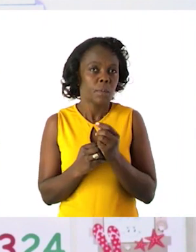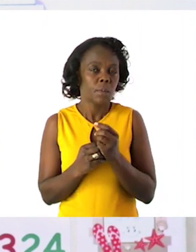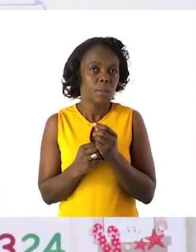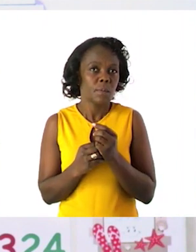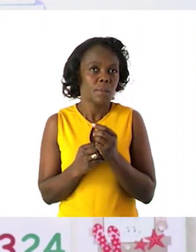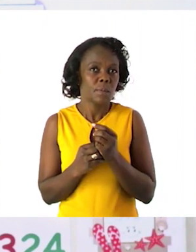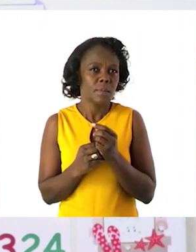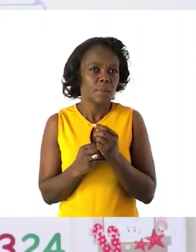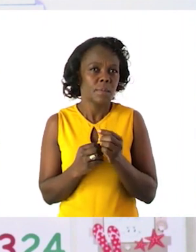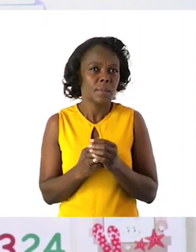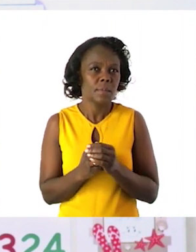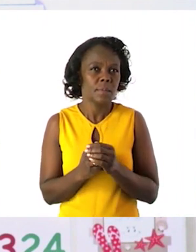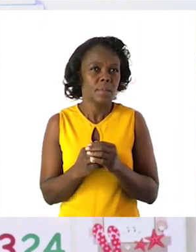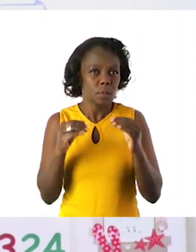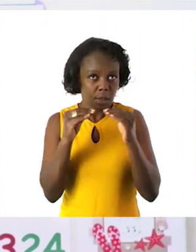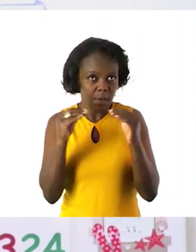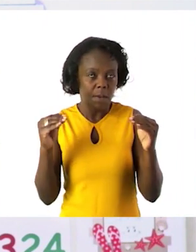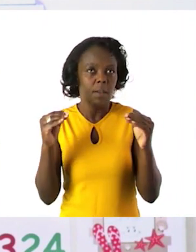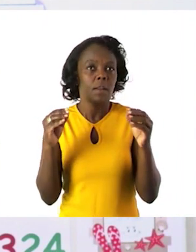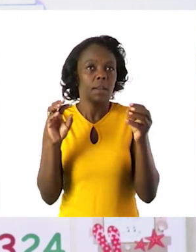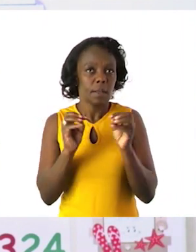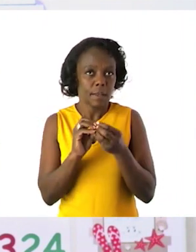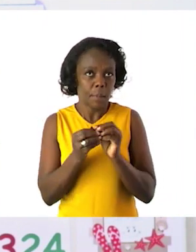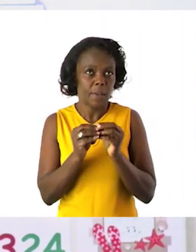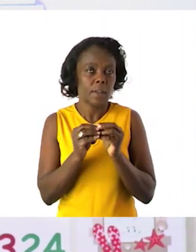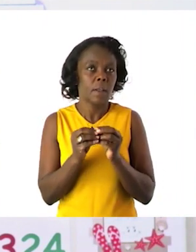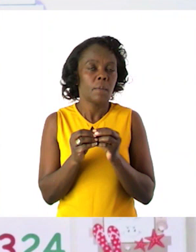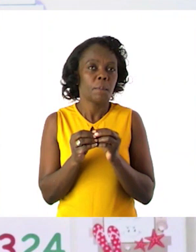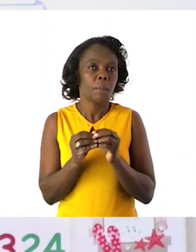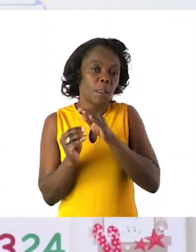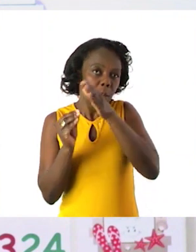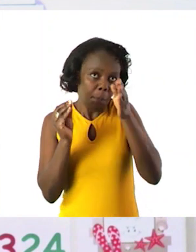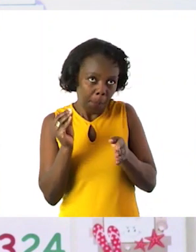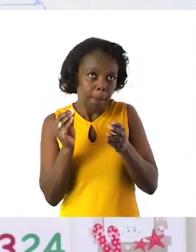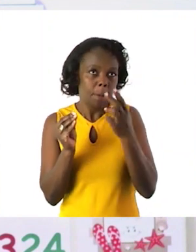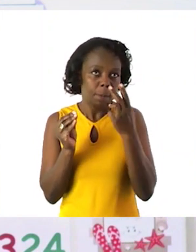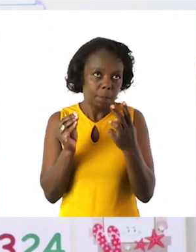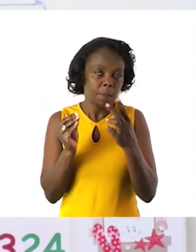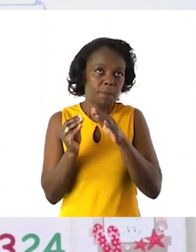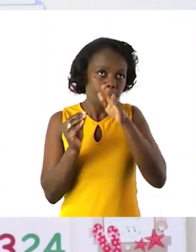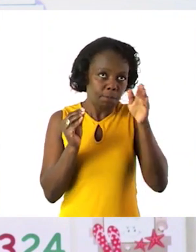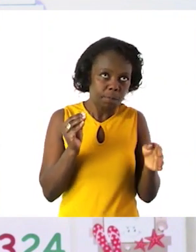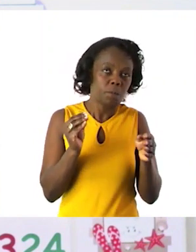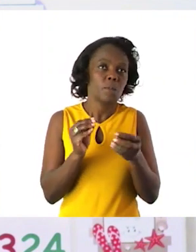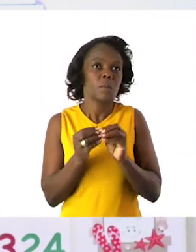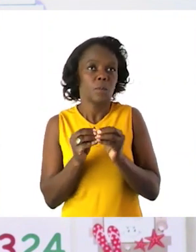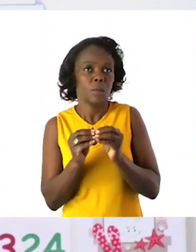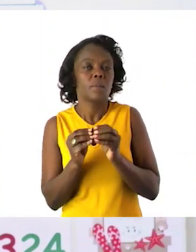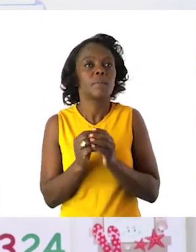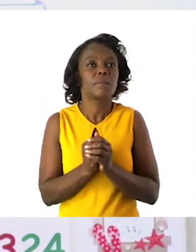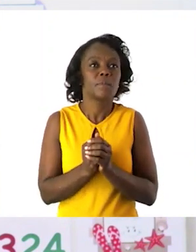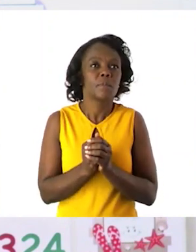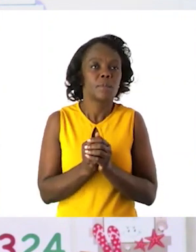in 2. And those are our even numbers. We skip a 1, we count a 2, we skip a 3, we count a 4. So these ones that I'm counting is I'm